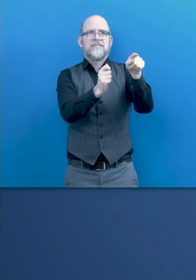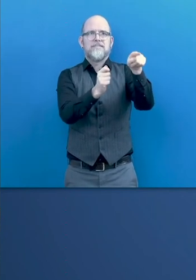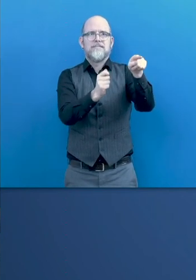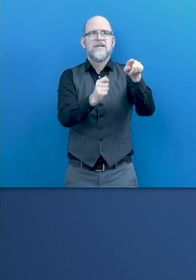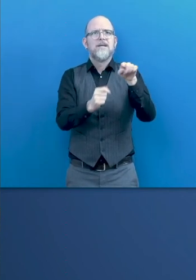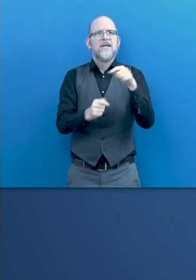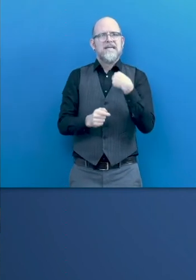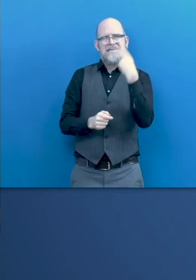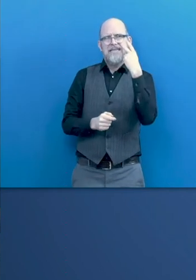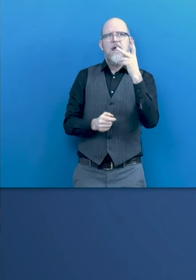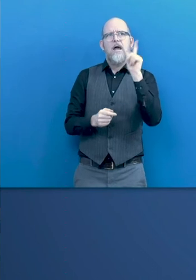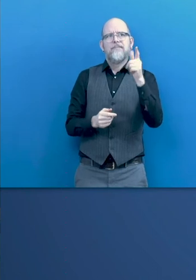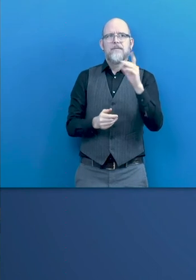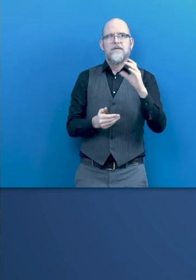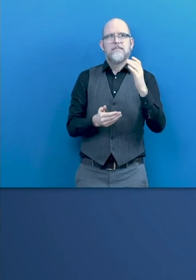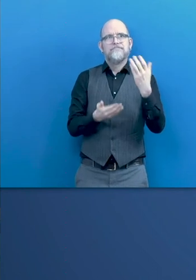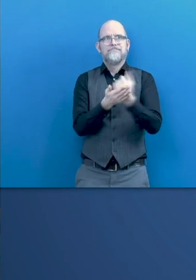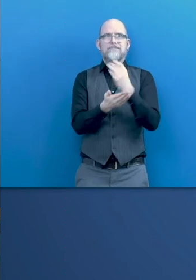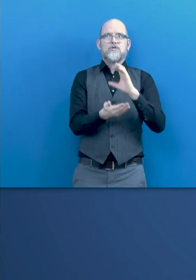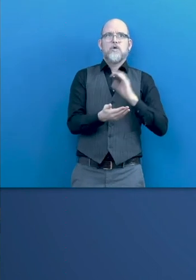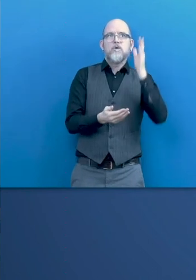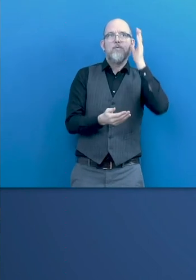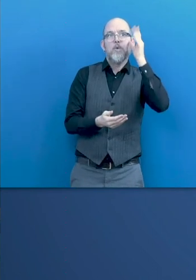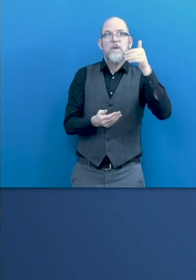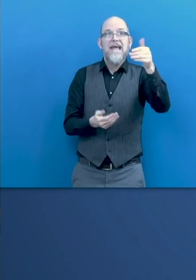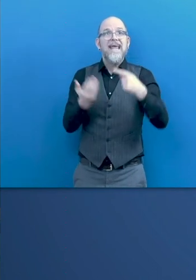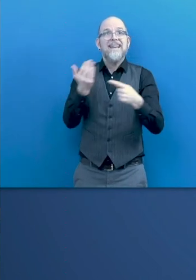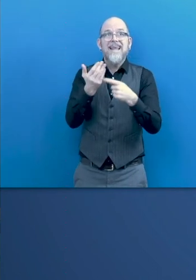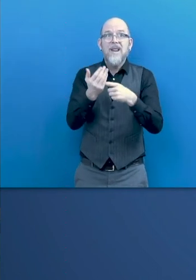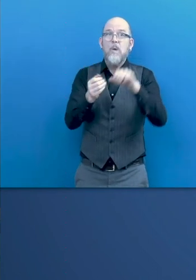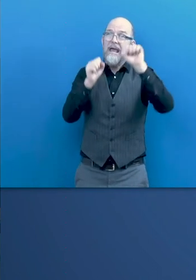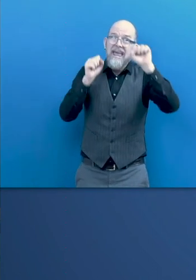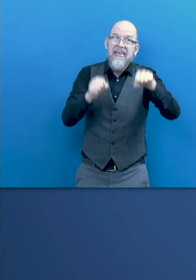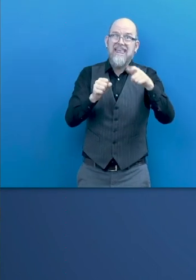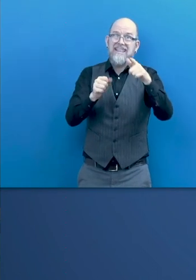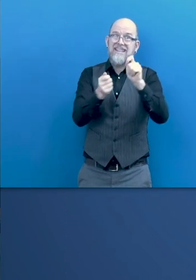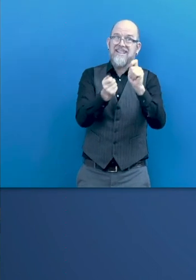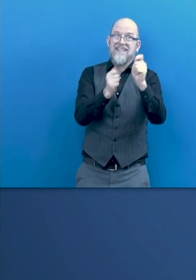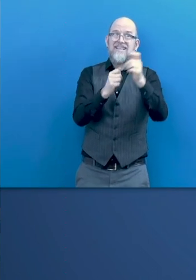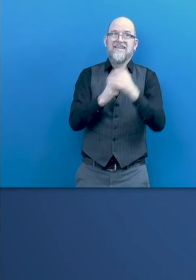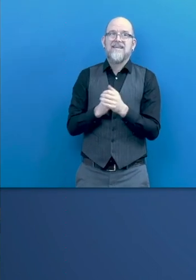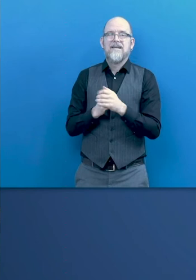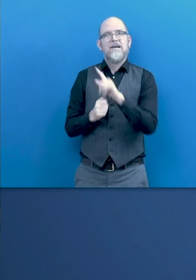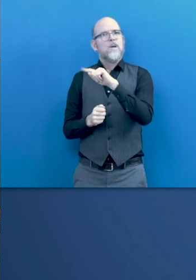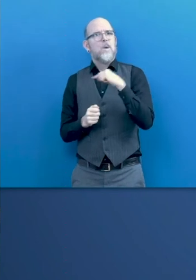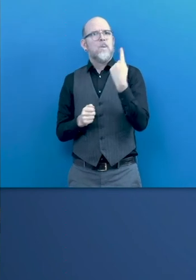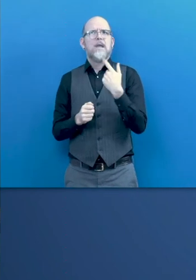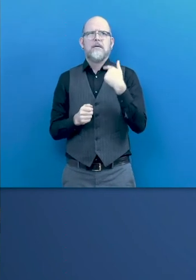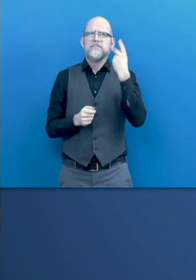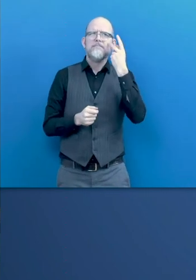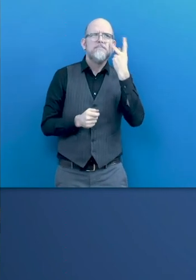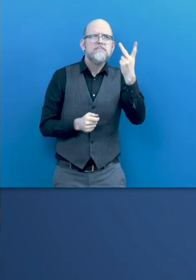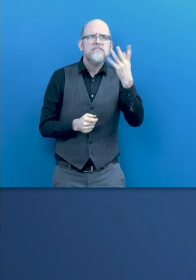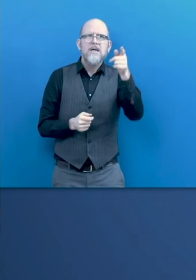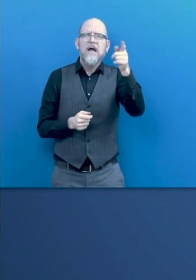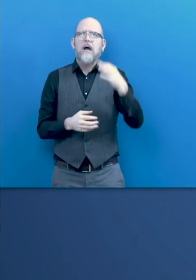the future of work, the opportunities that technology brings. We're often looking at technology from a fear-based perspective,